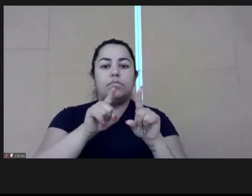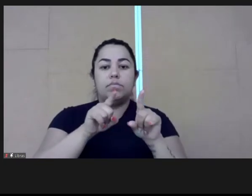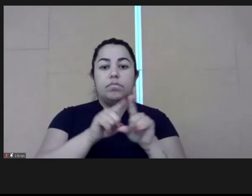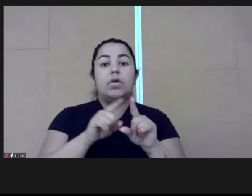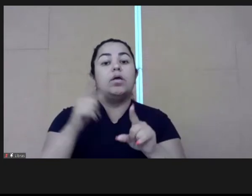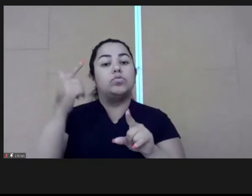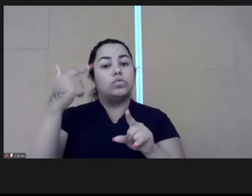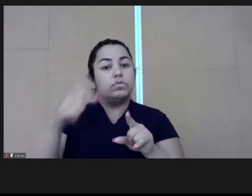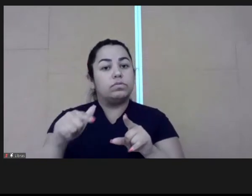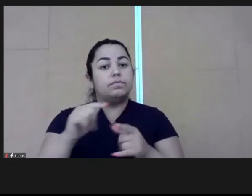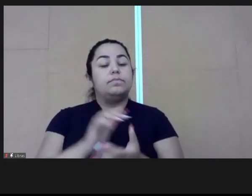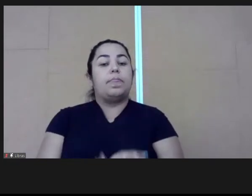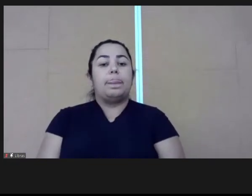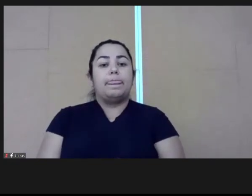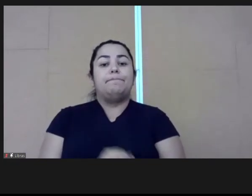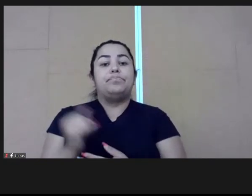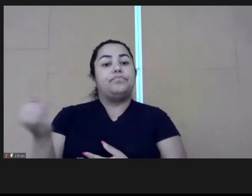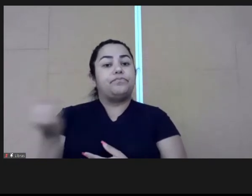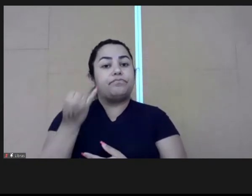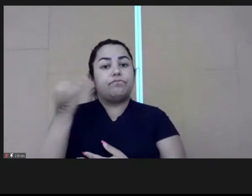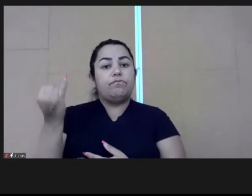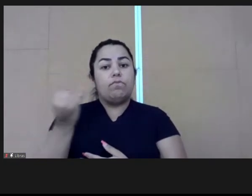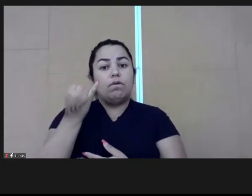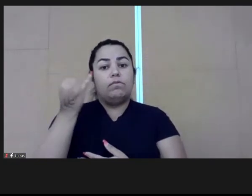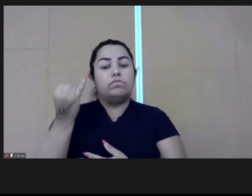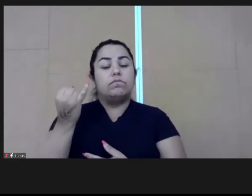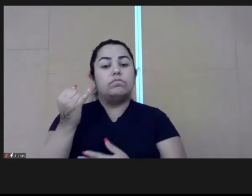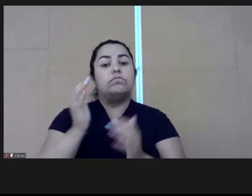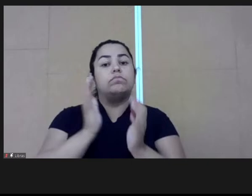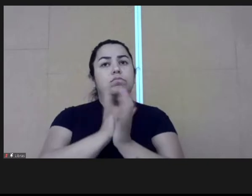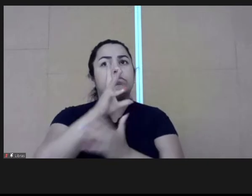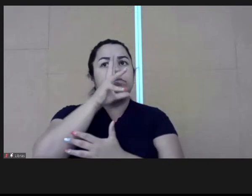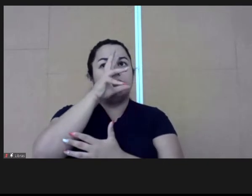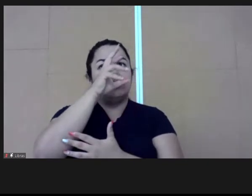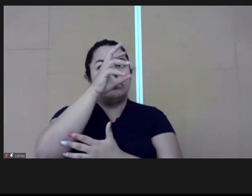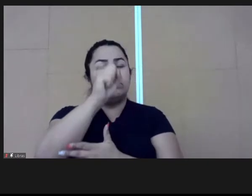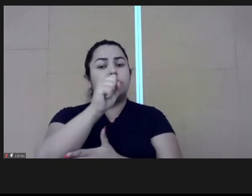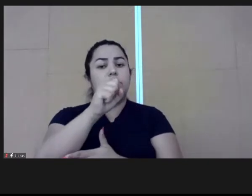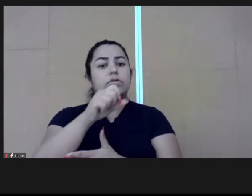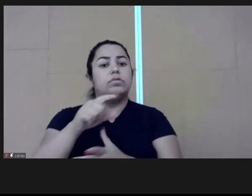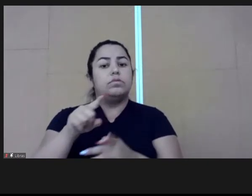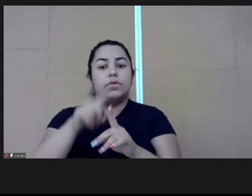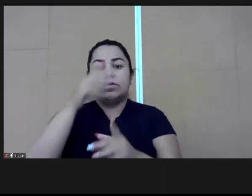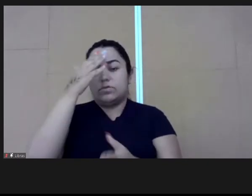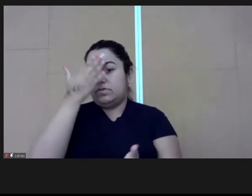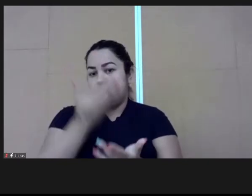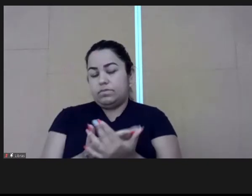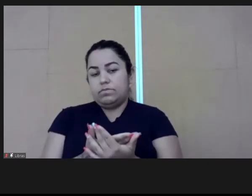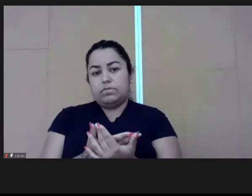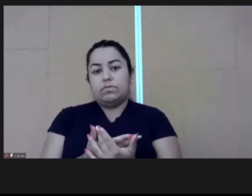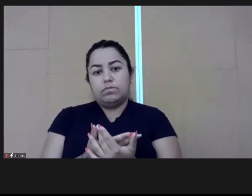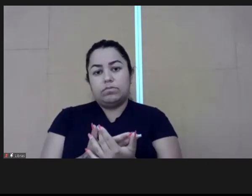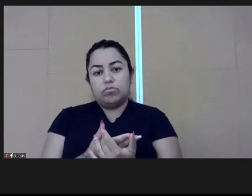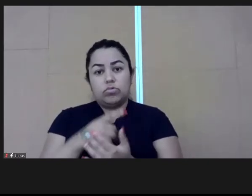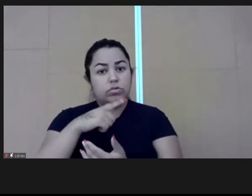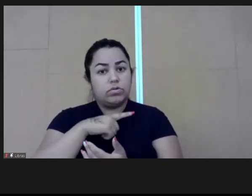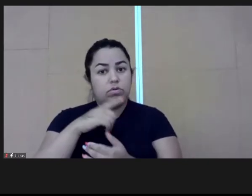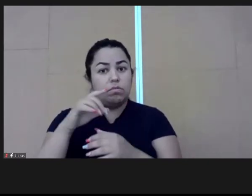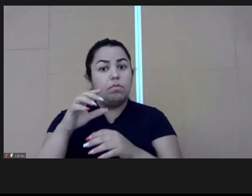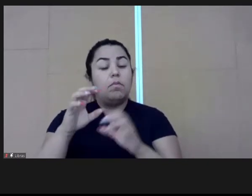programs other than these skills is the importance of this network to